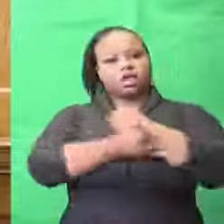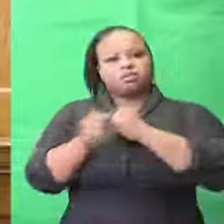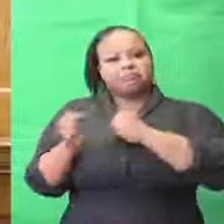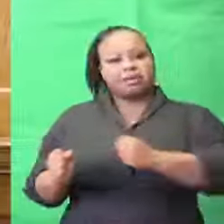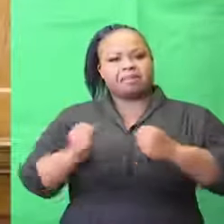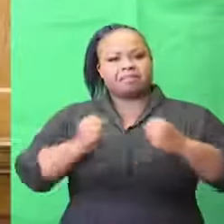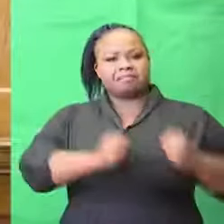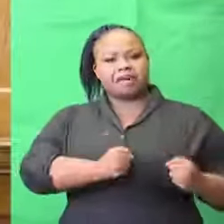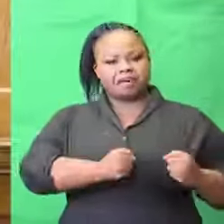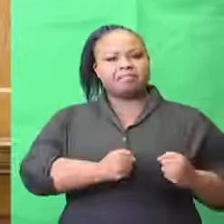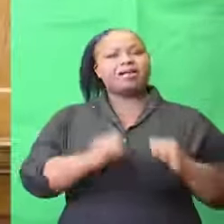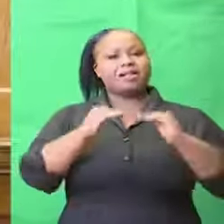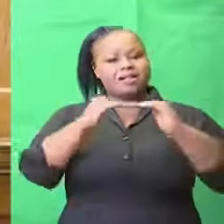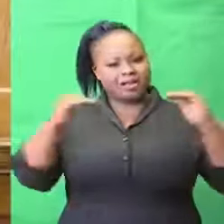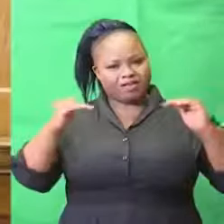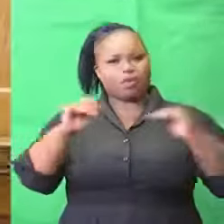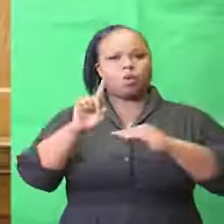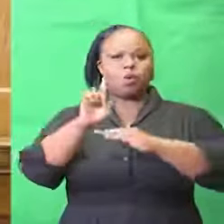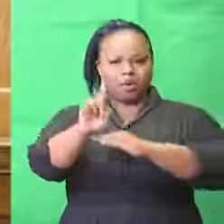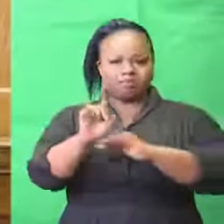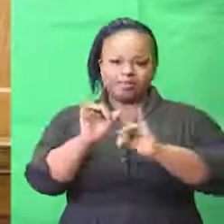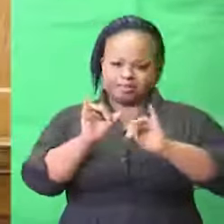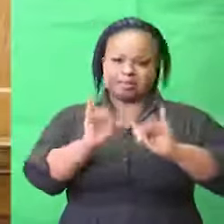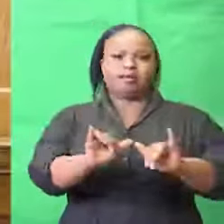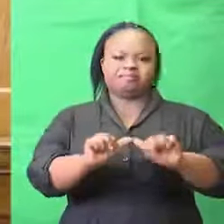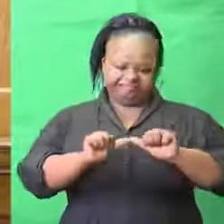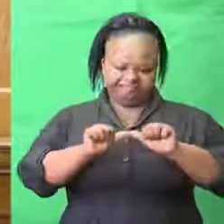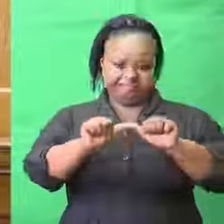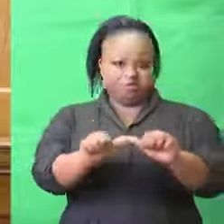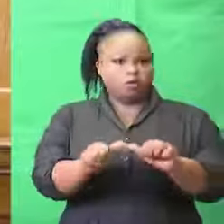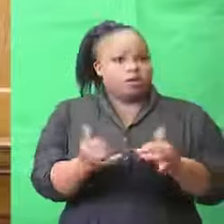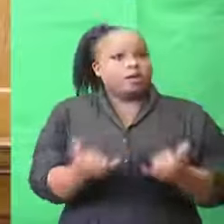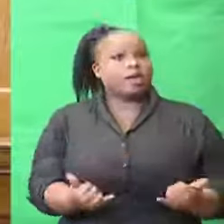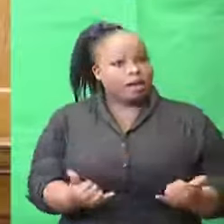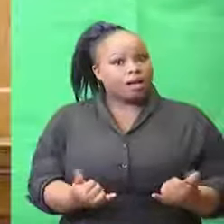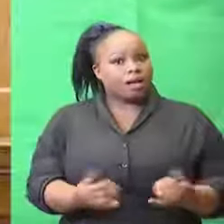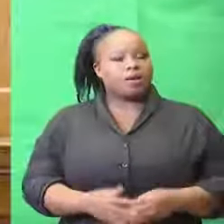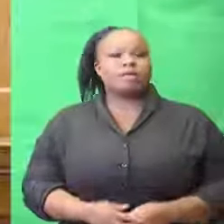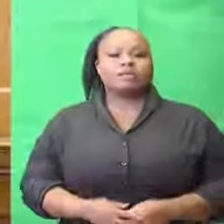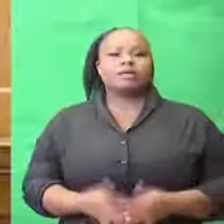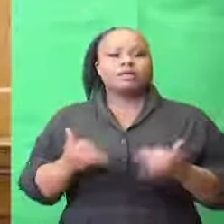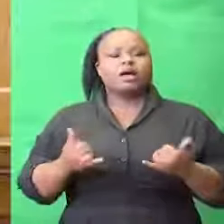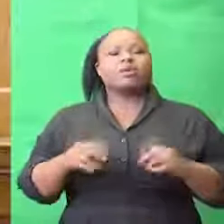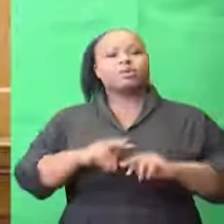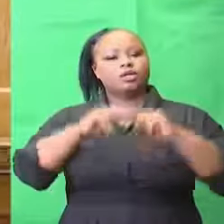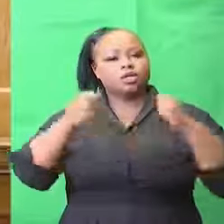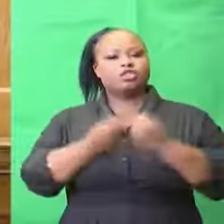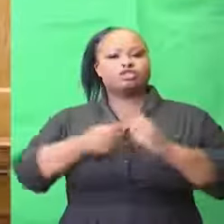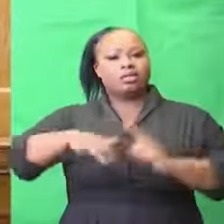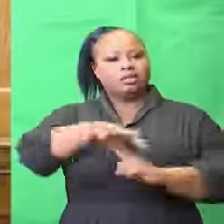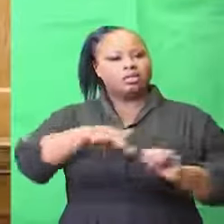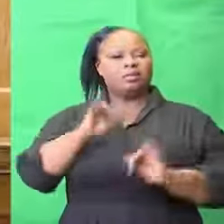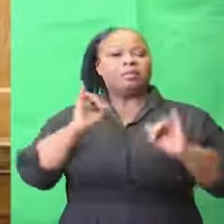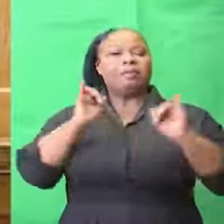on coronavirus alert level one for now and that the national state of disaster should